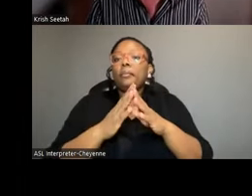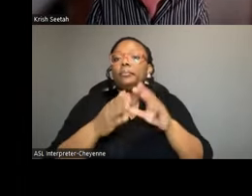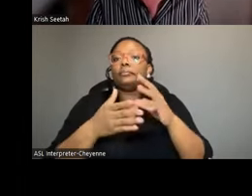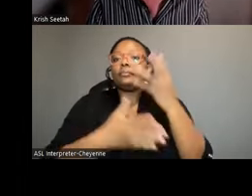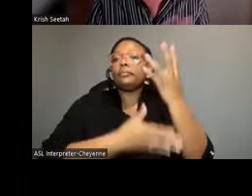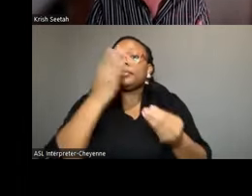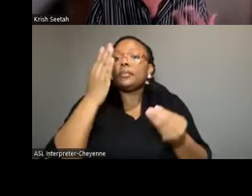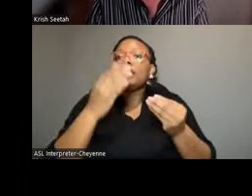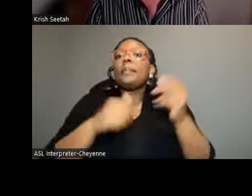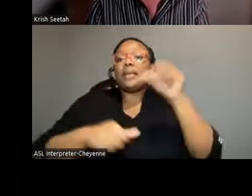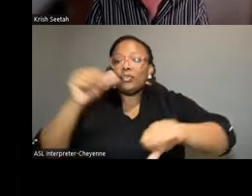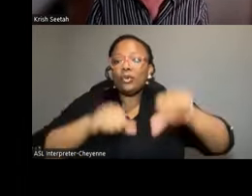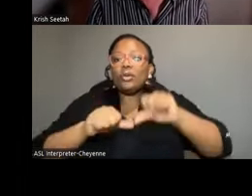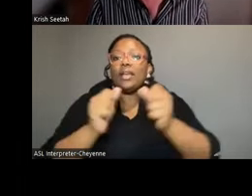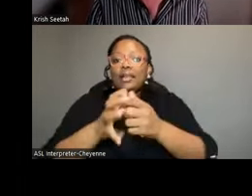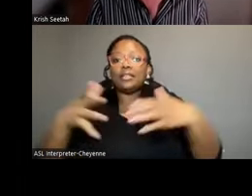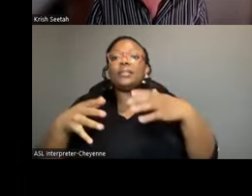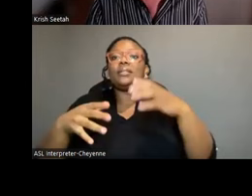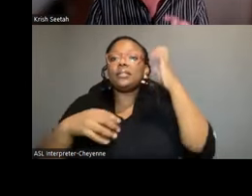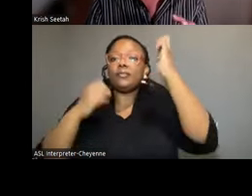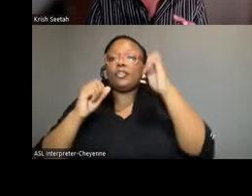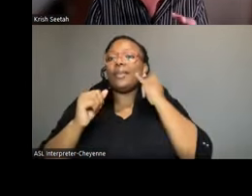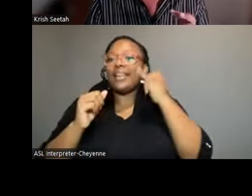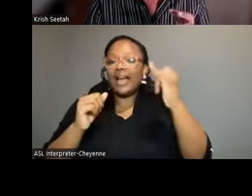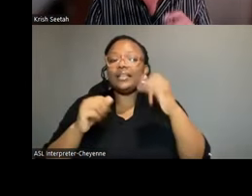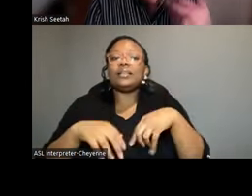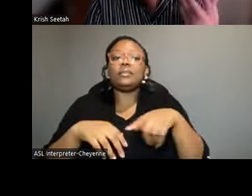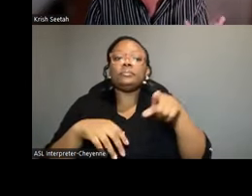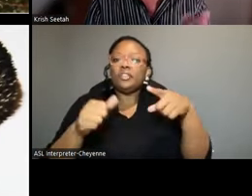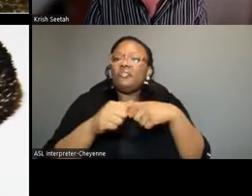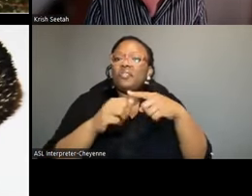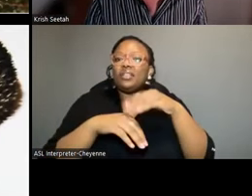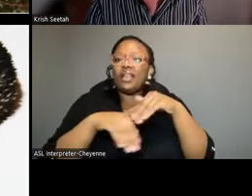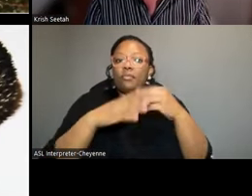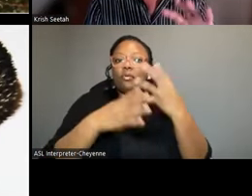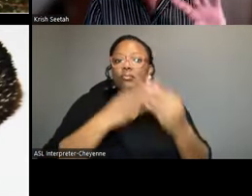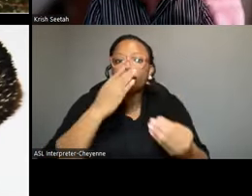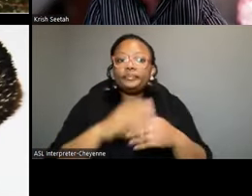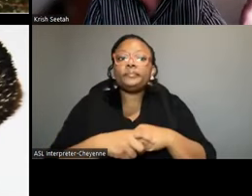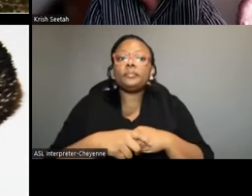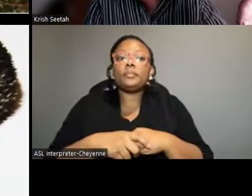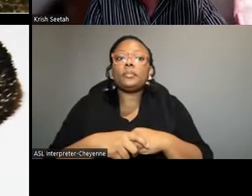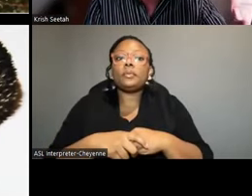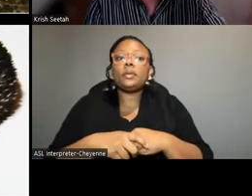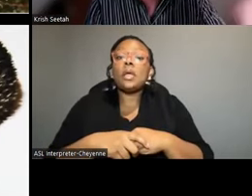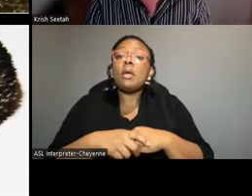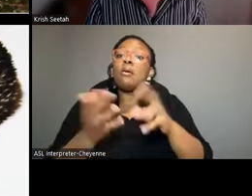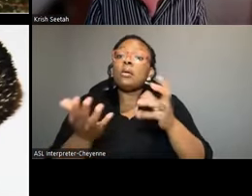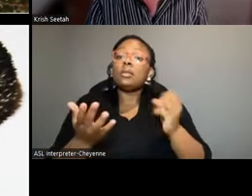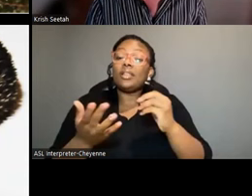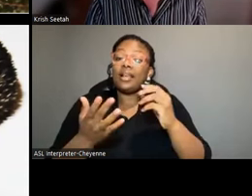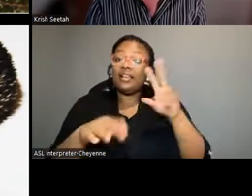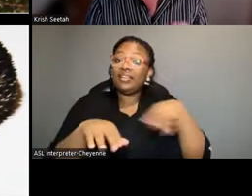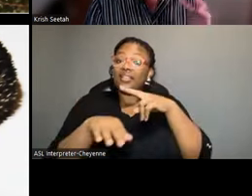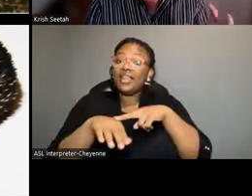colonialism and the expansion of European ideals, etc. So that's one thing looking at the natural